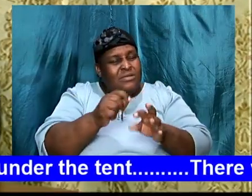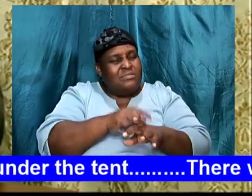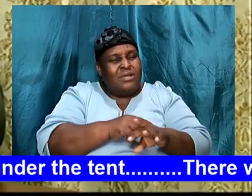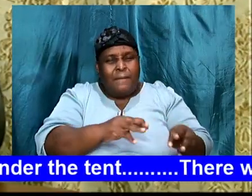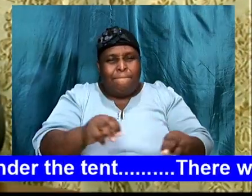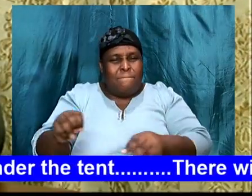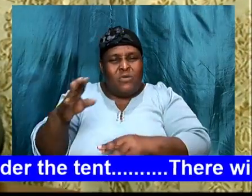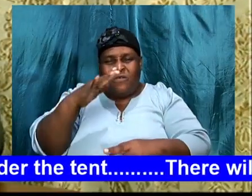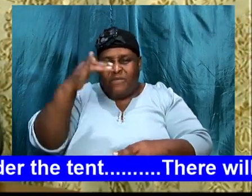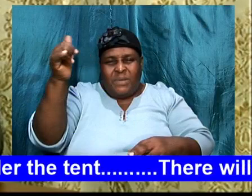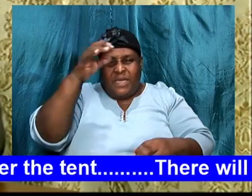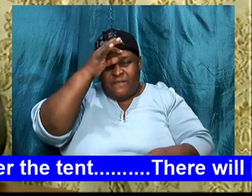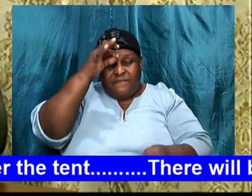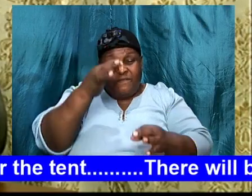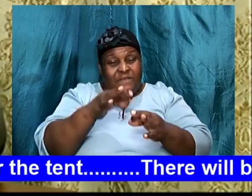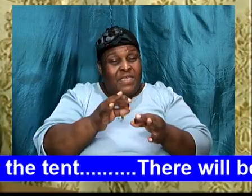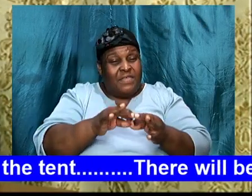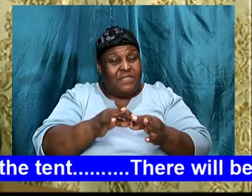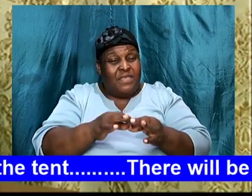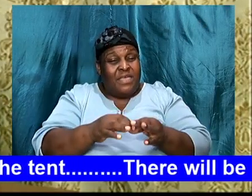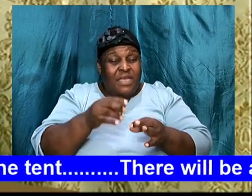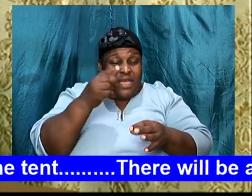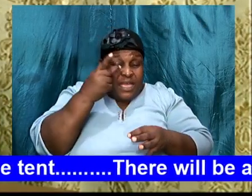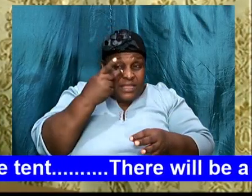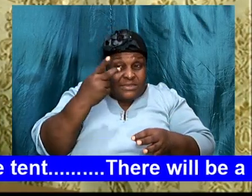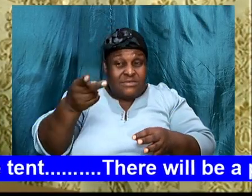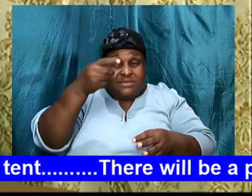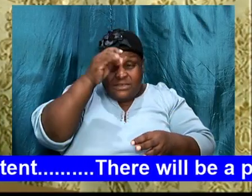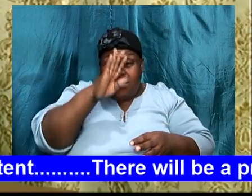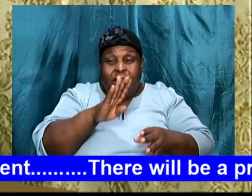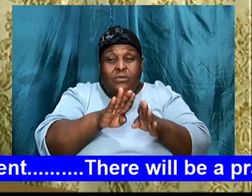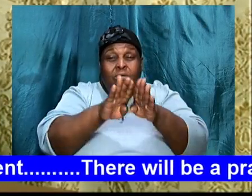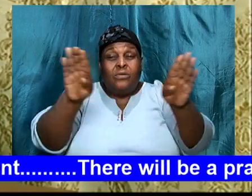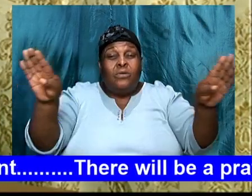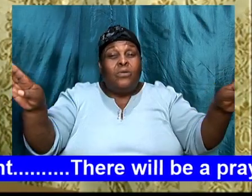and while we move, by faith, we see God, opening the door.